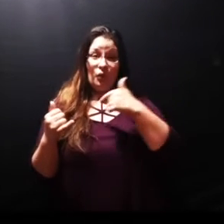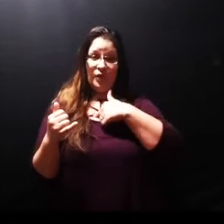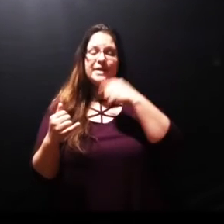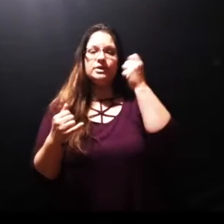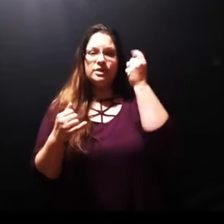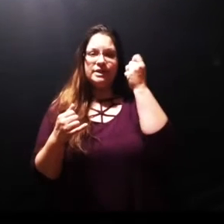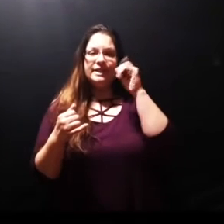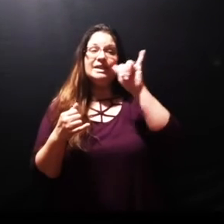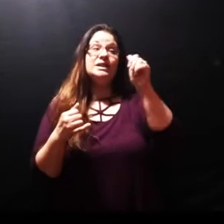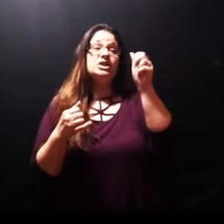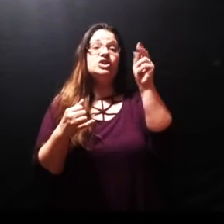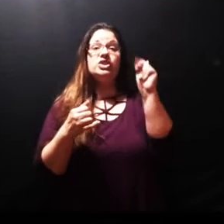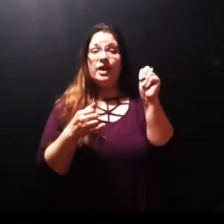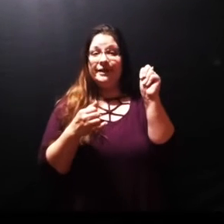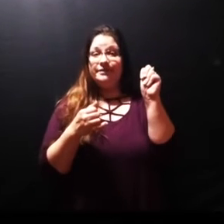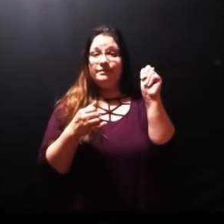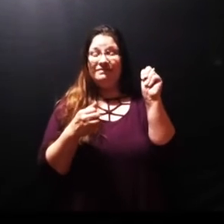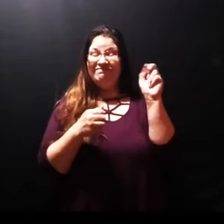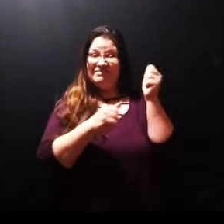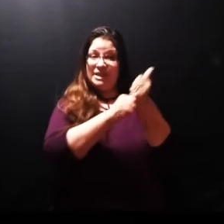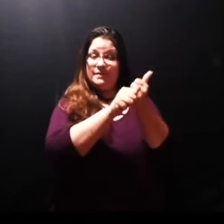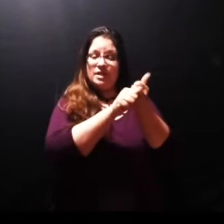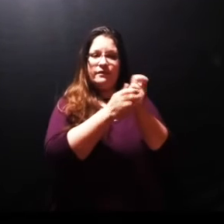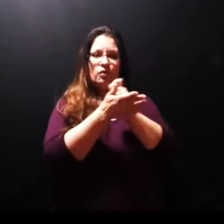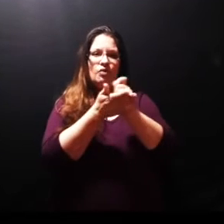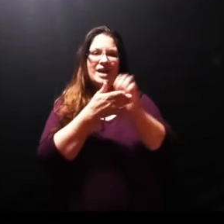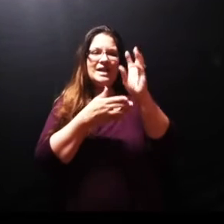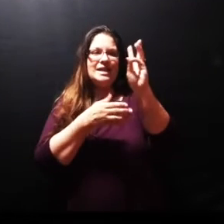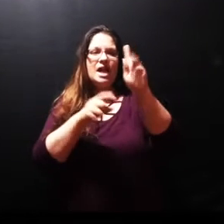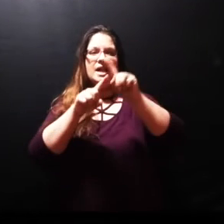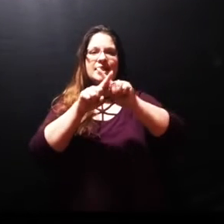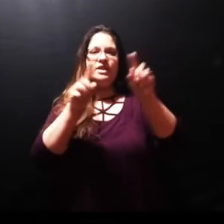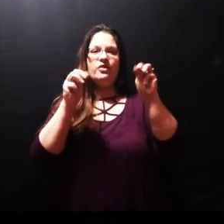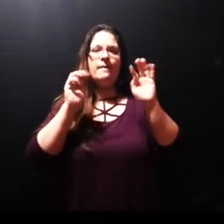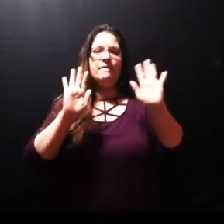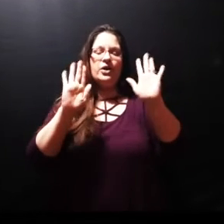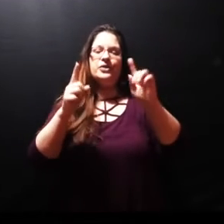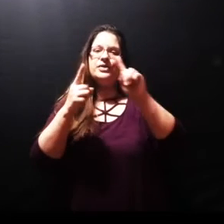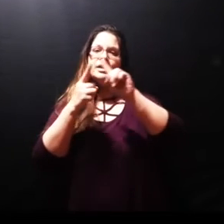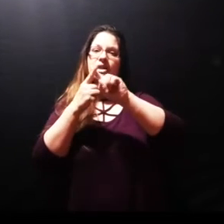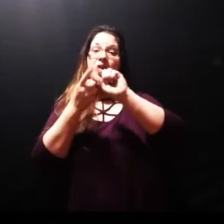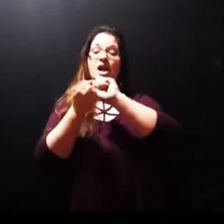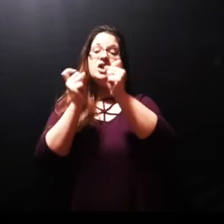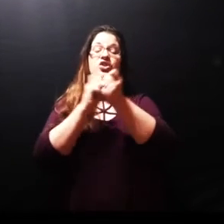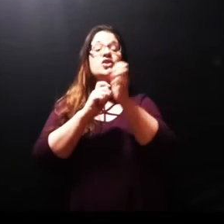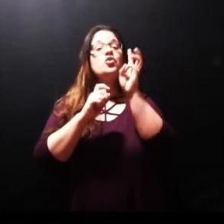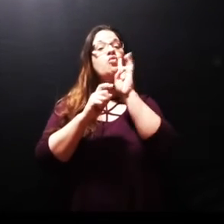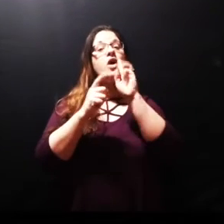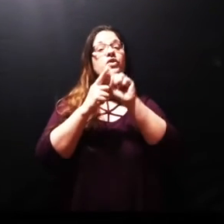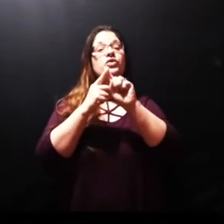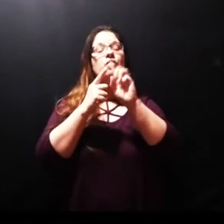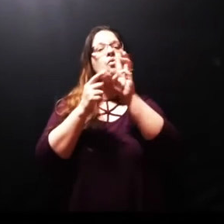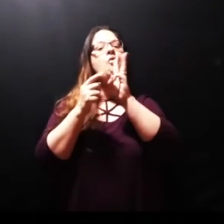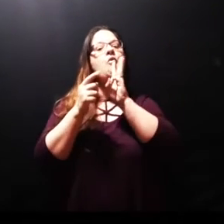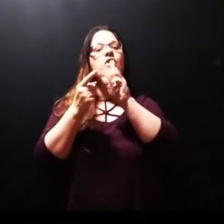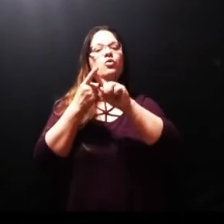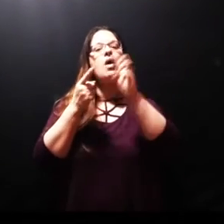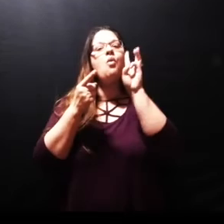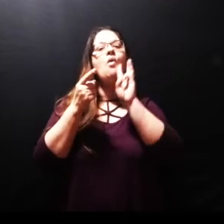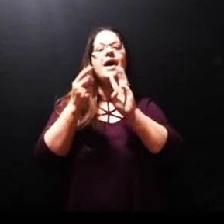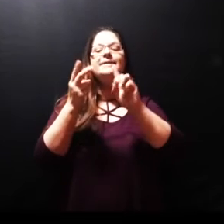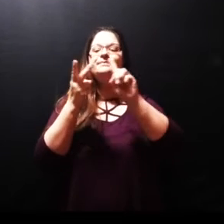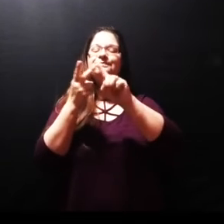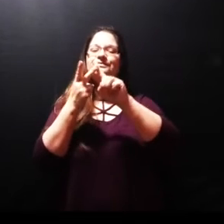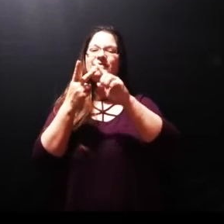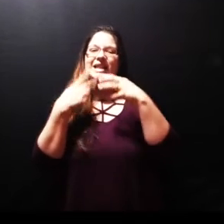of Jesus chapter 2 John records the miracle of changing water to wine chapter 4 the healing of the